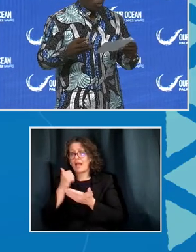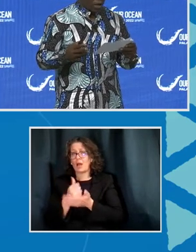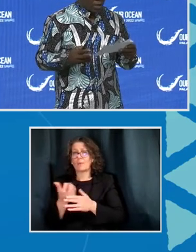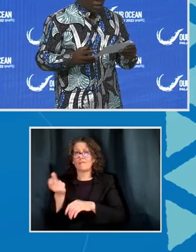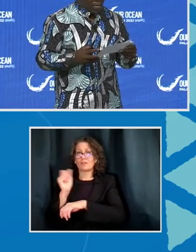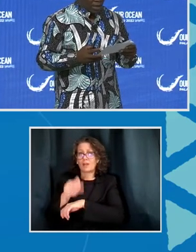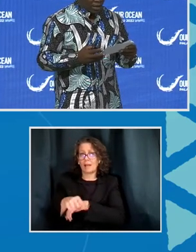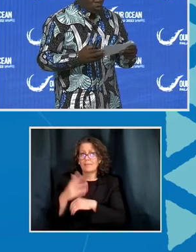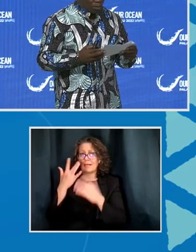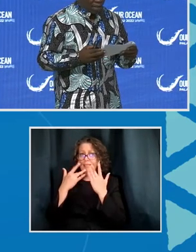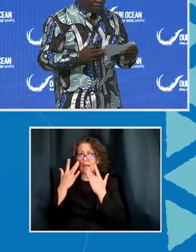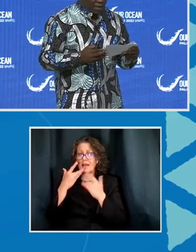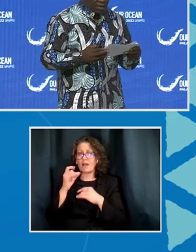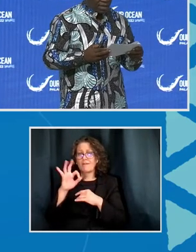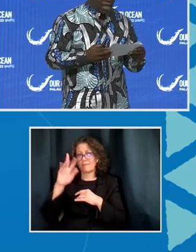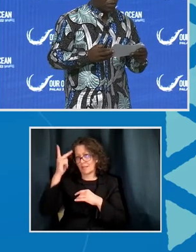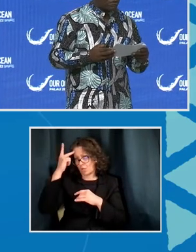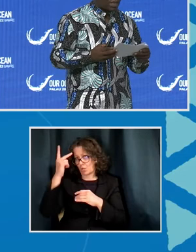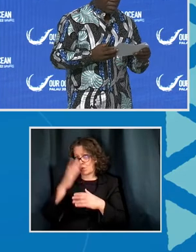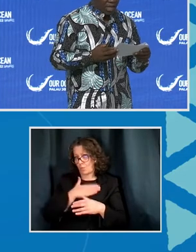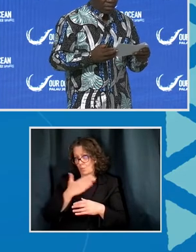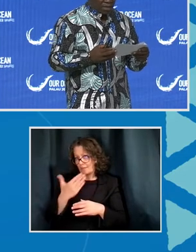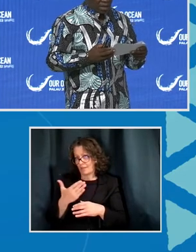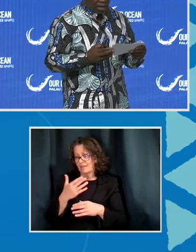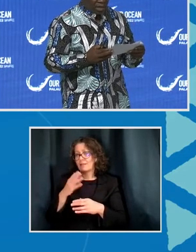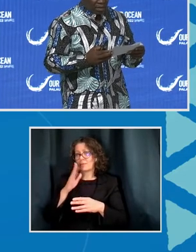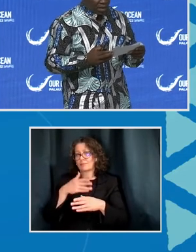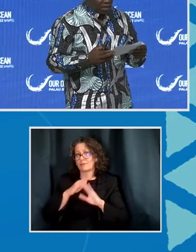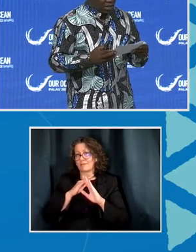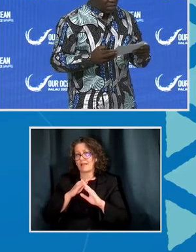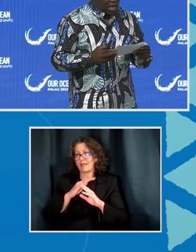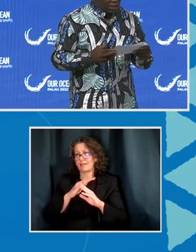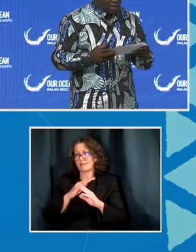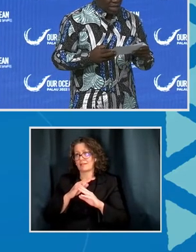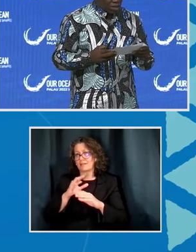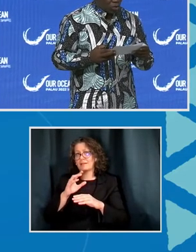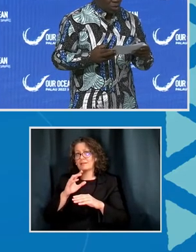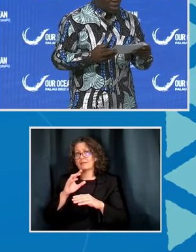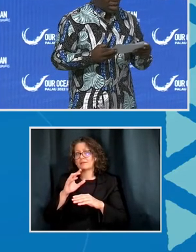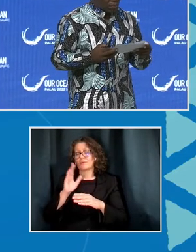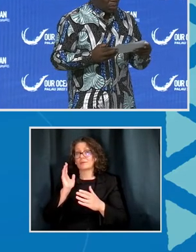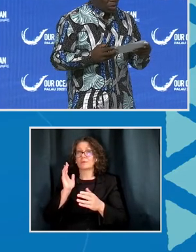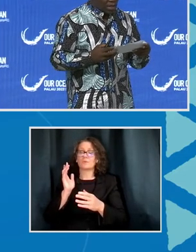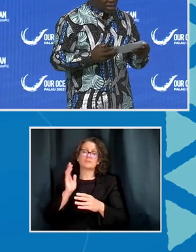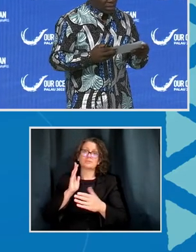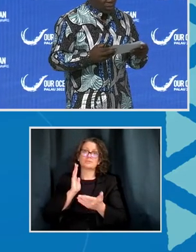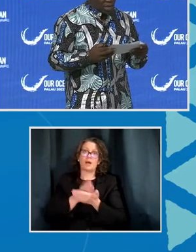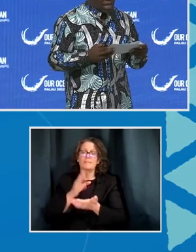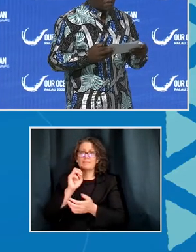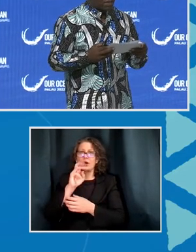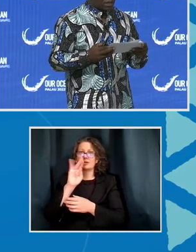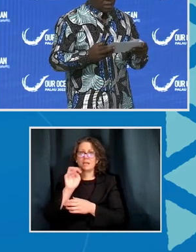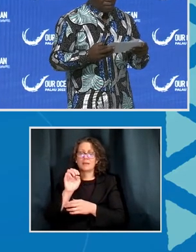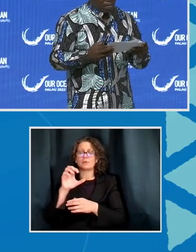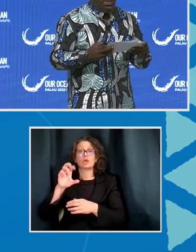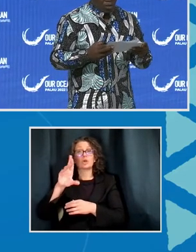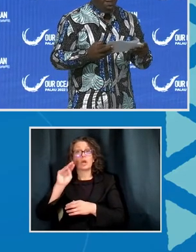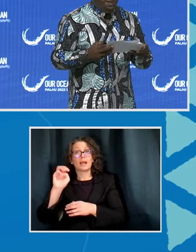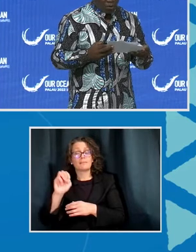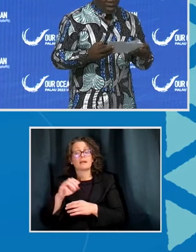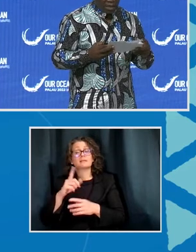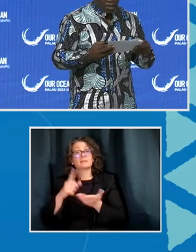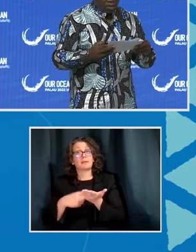of political will that will prevent dealing with maritime crime. Sometimes NGOs can easily mobilize funds